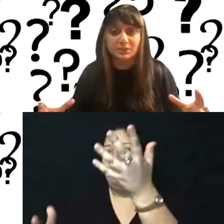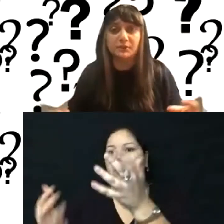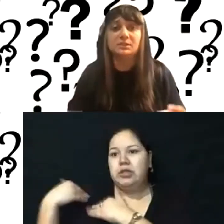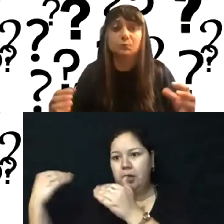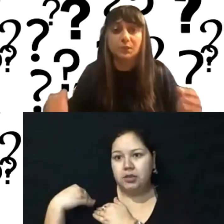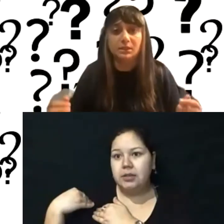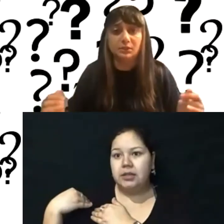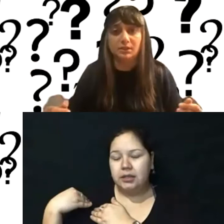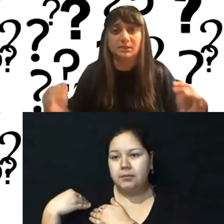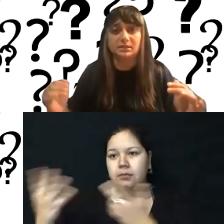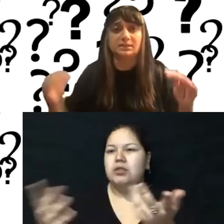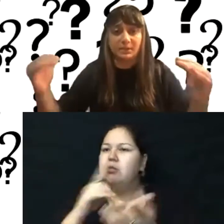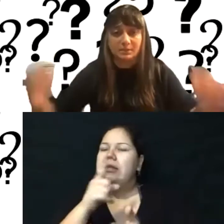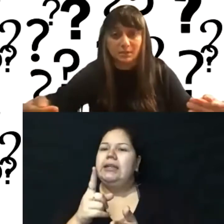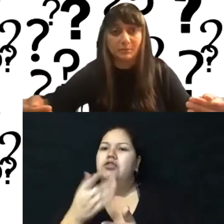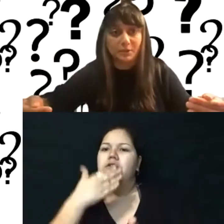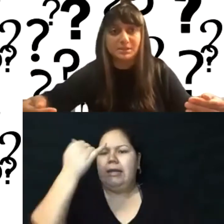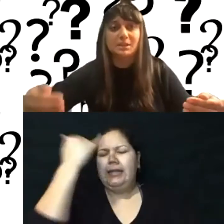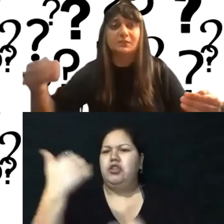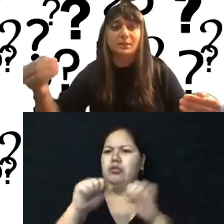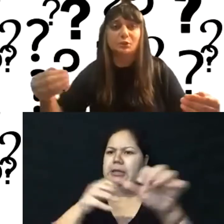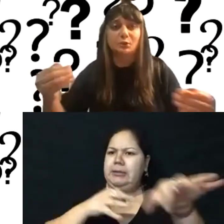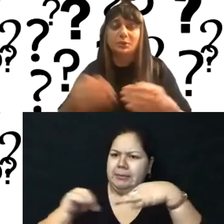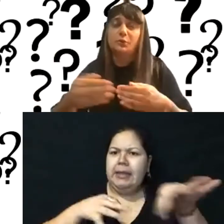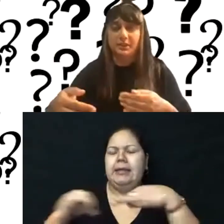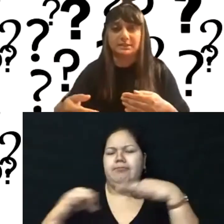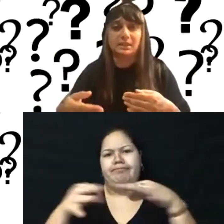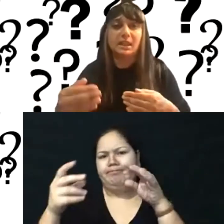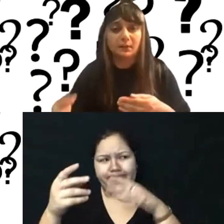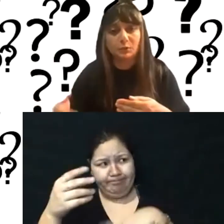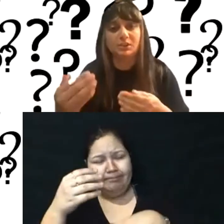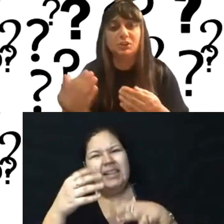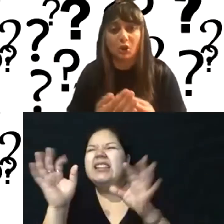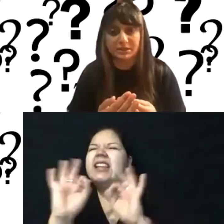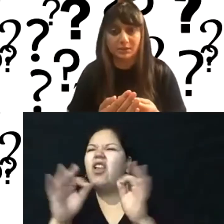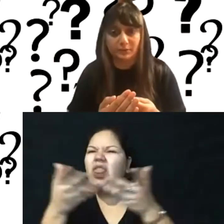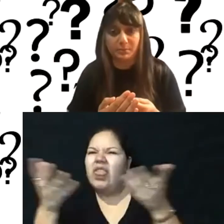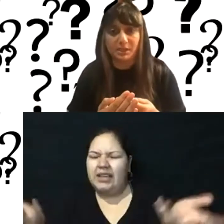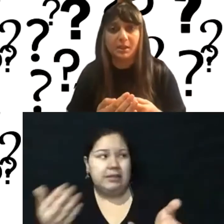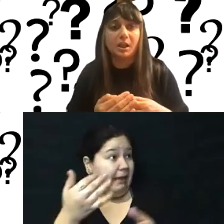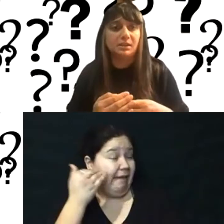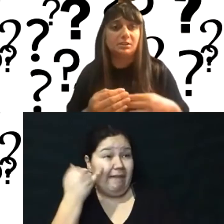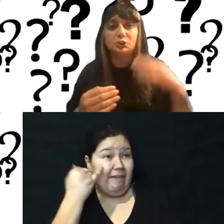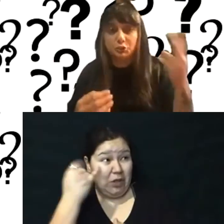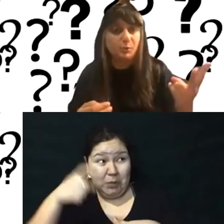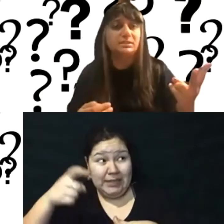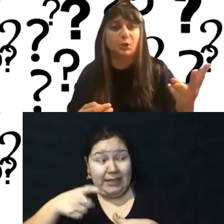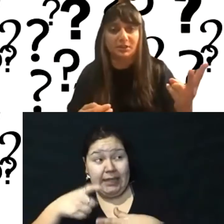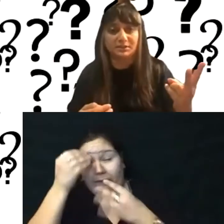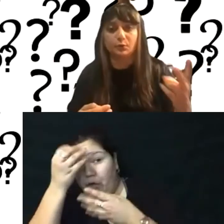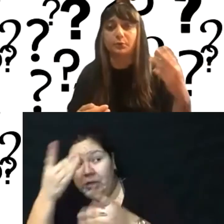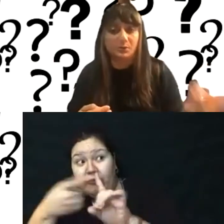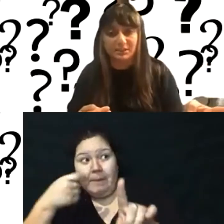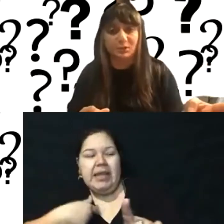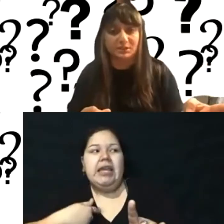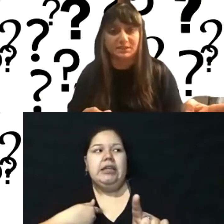the arts sector, I think it's really a good idea to explain to them upfront that, you know, little things like, Hey, if you need content from me, I need two weeks